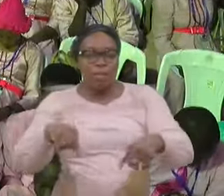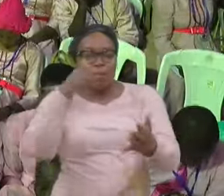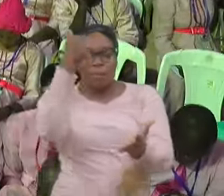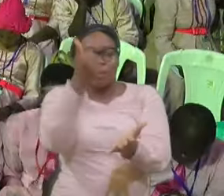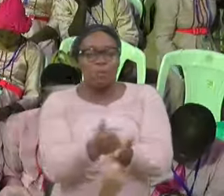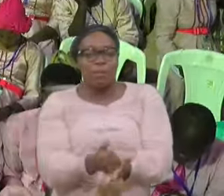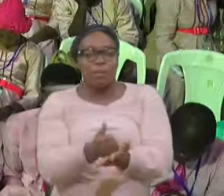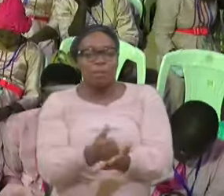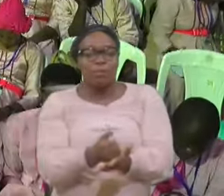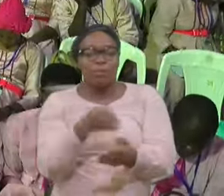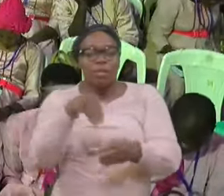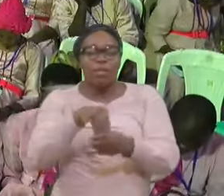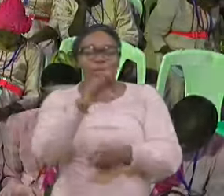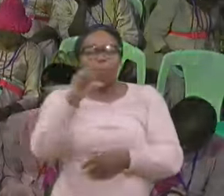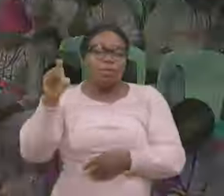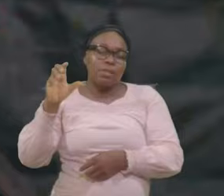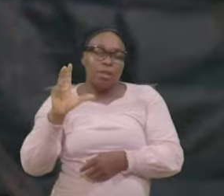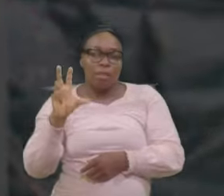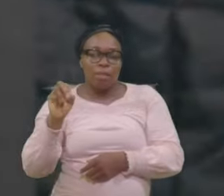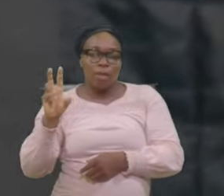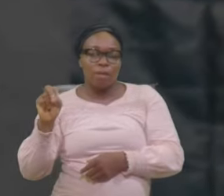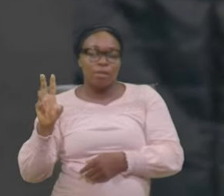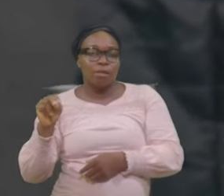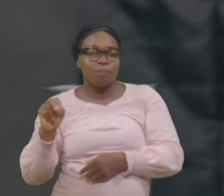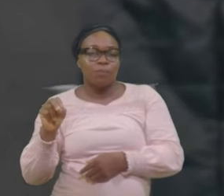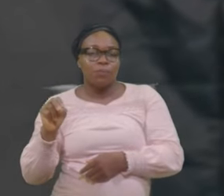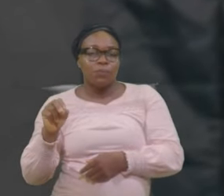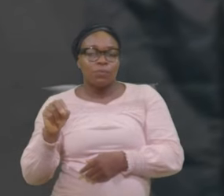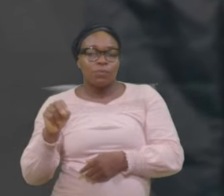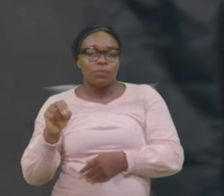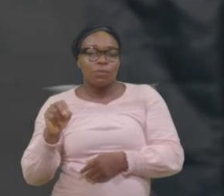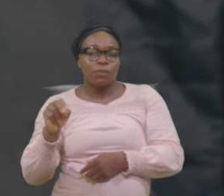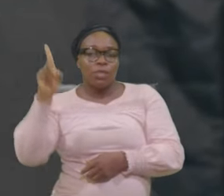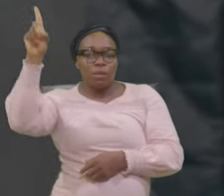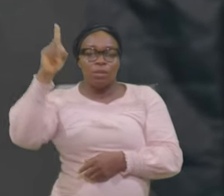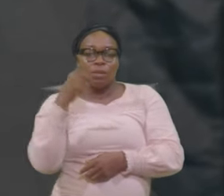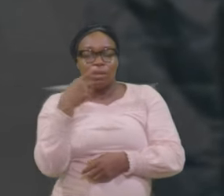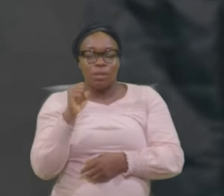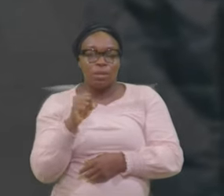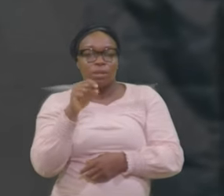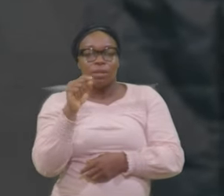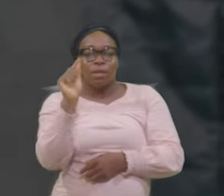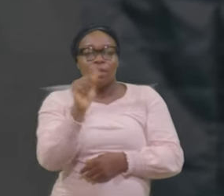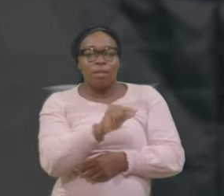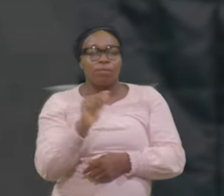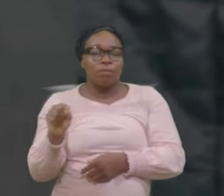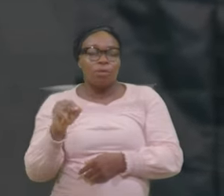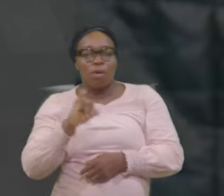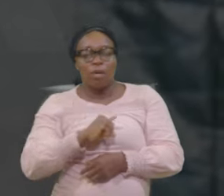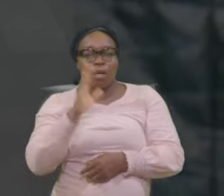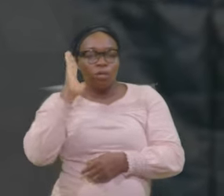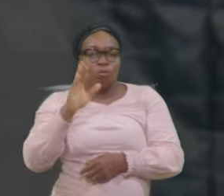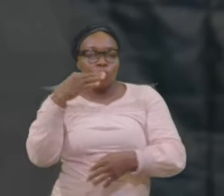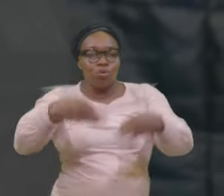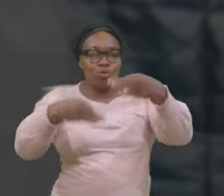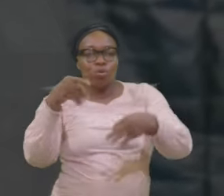Bastachi In Bastachi It Says Therefore I Will Judge You O House Of